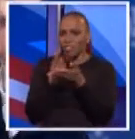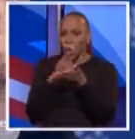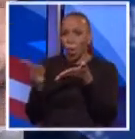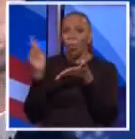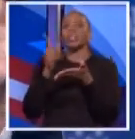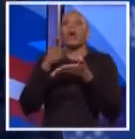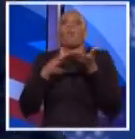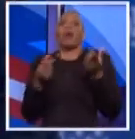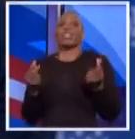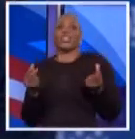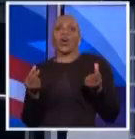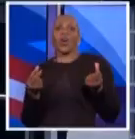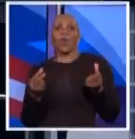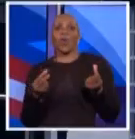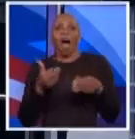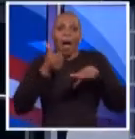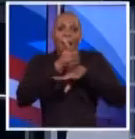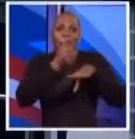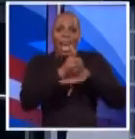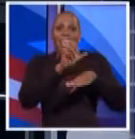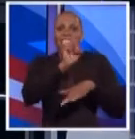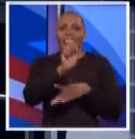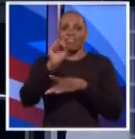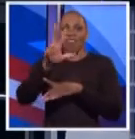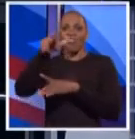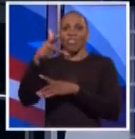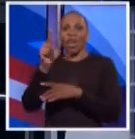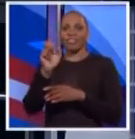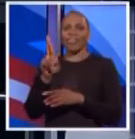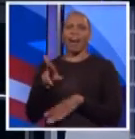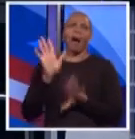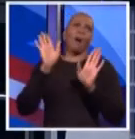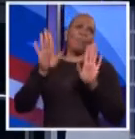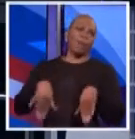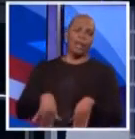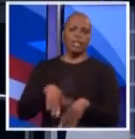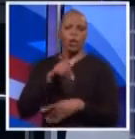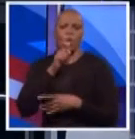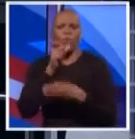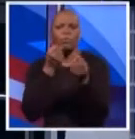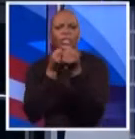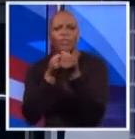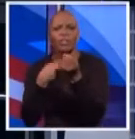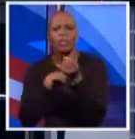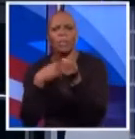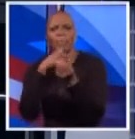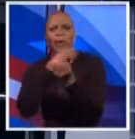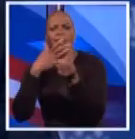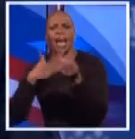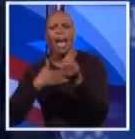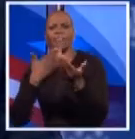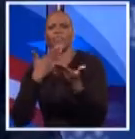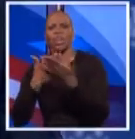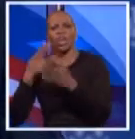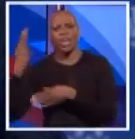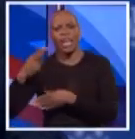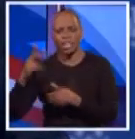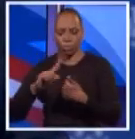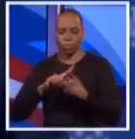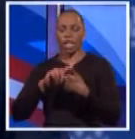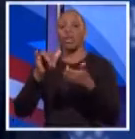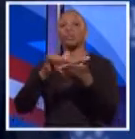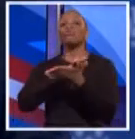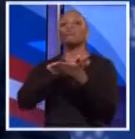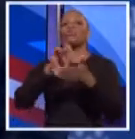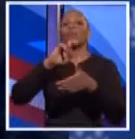Let's blame Scott Stringer for the third term. It's laughable. Look who's endorsing me because of my record. The New York Times, the Daily News,